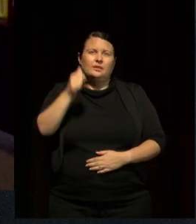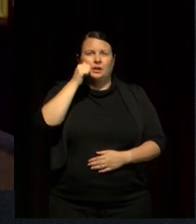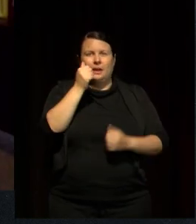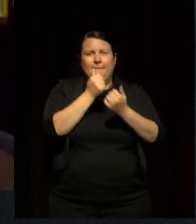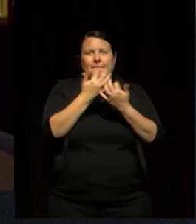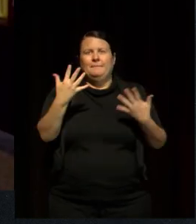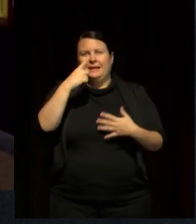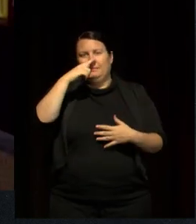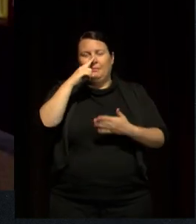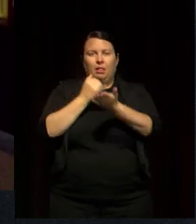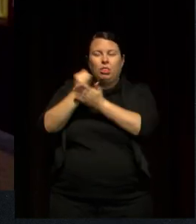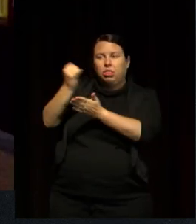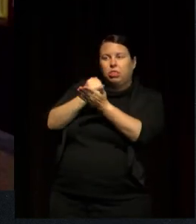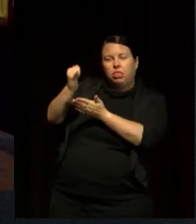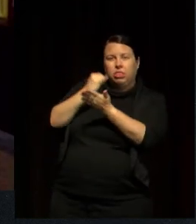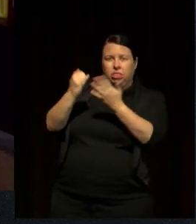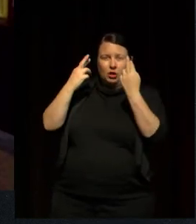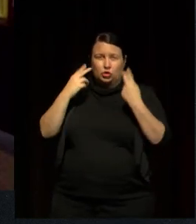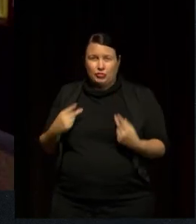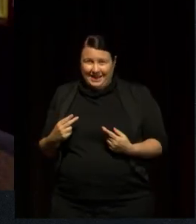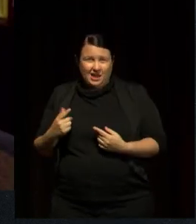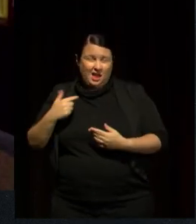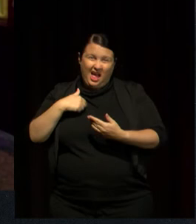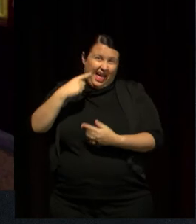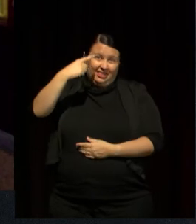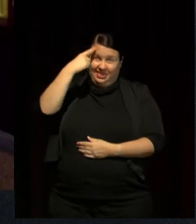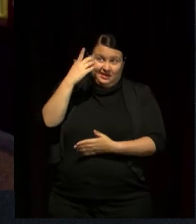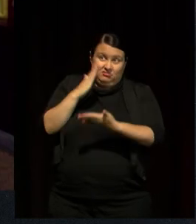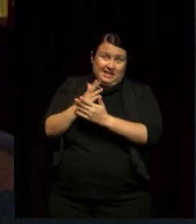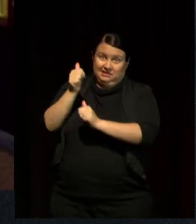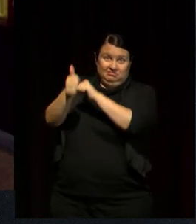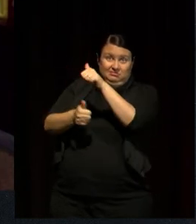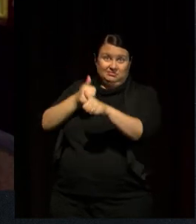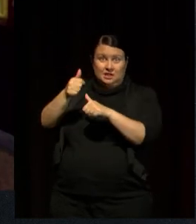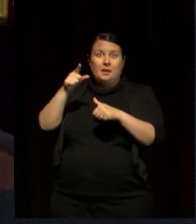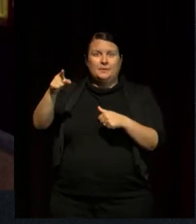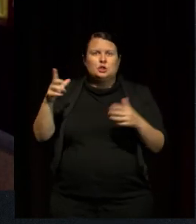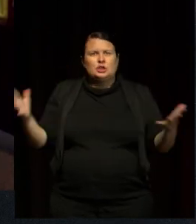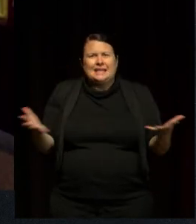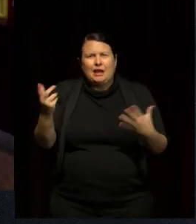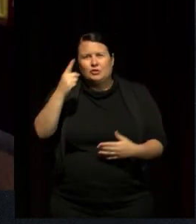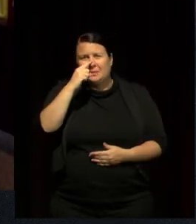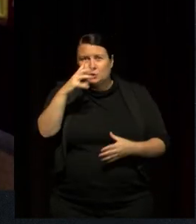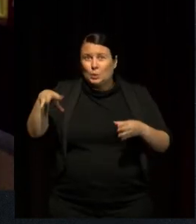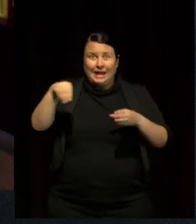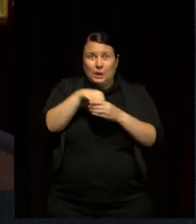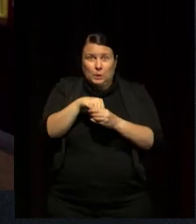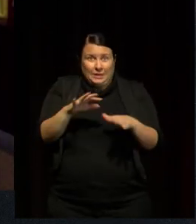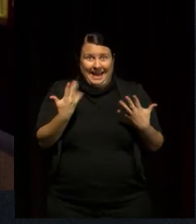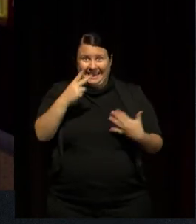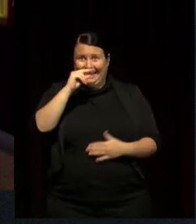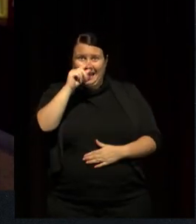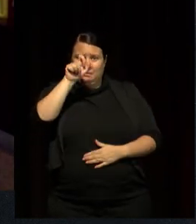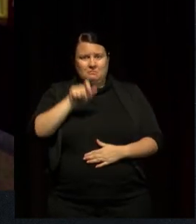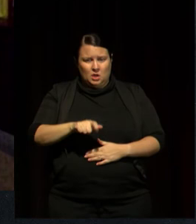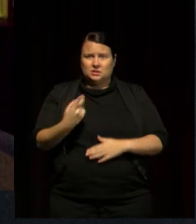people choose to criticize her on, think that how well she has encouraged a culture of inclusion around young people being able